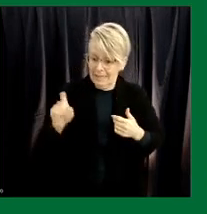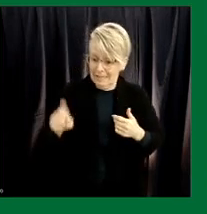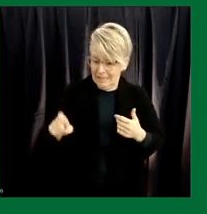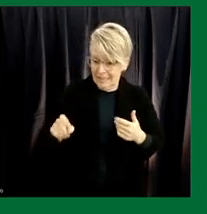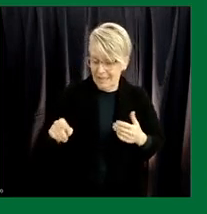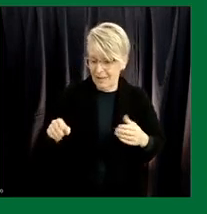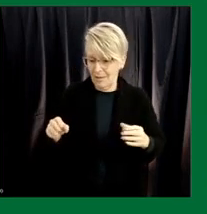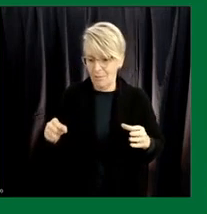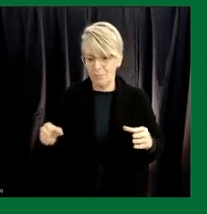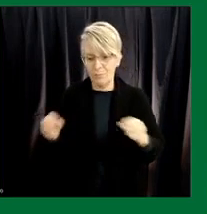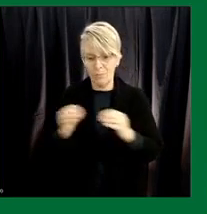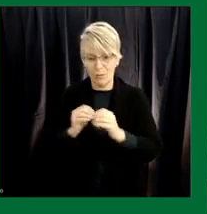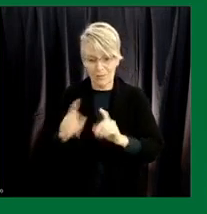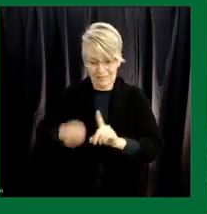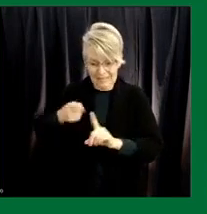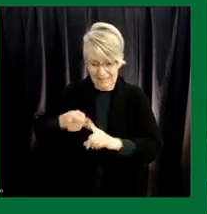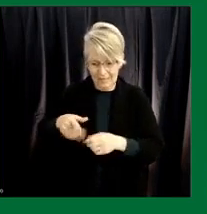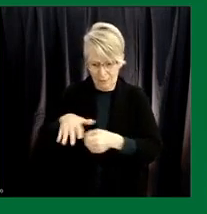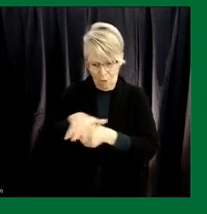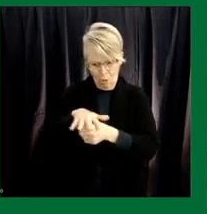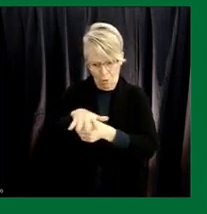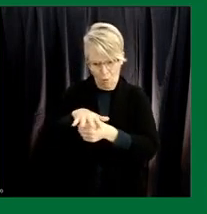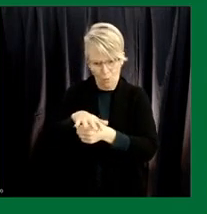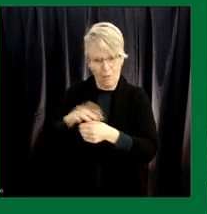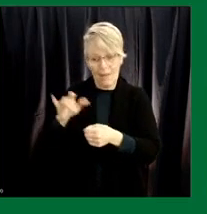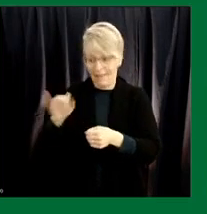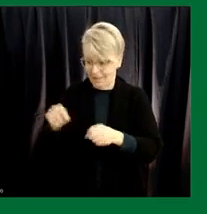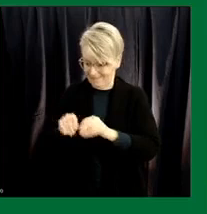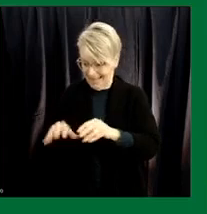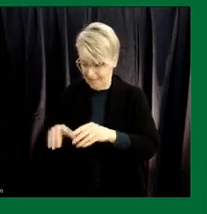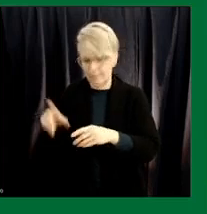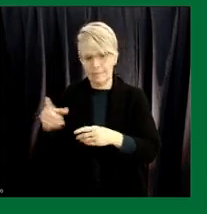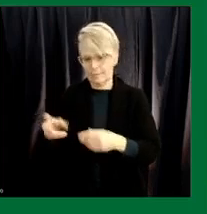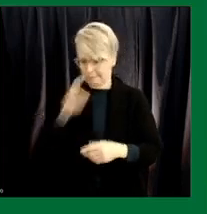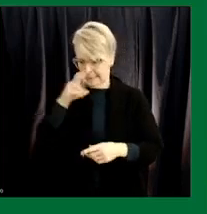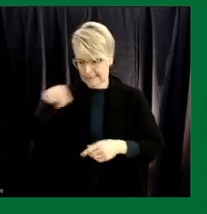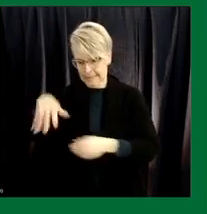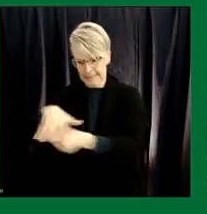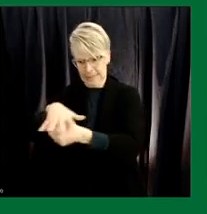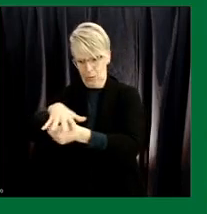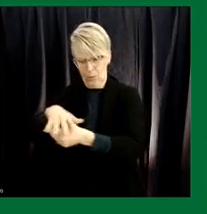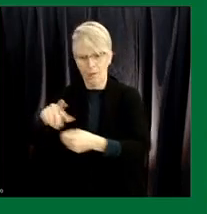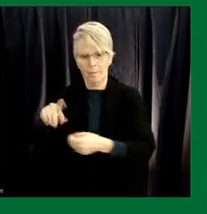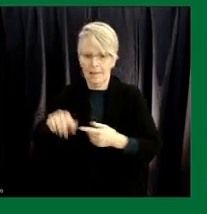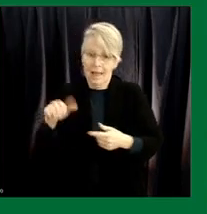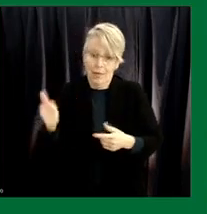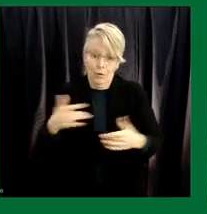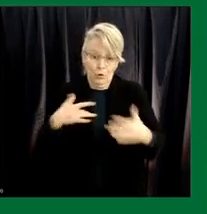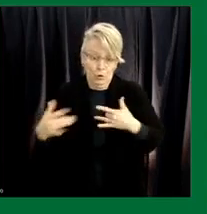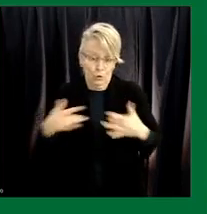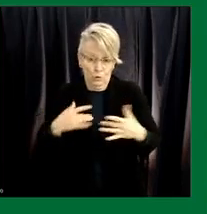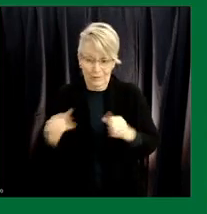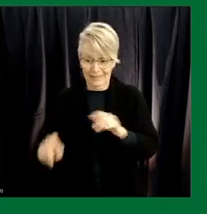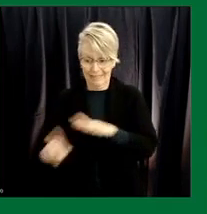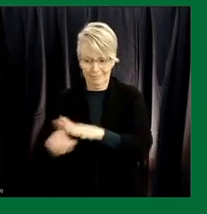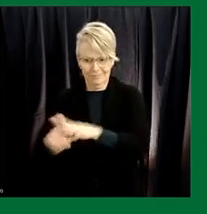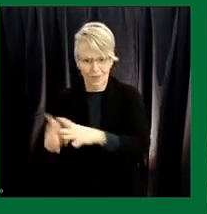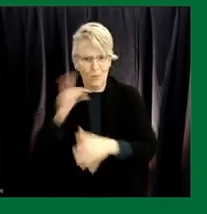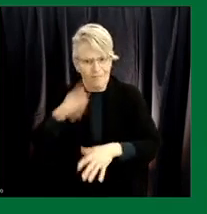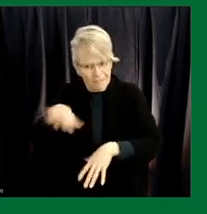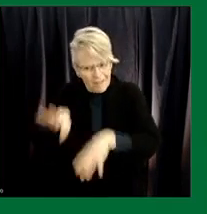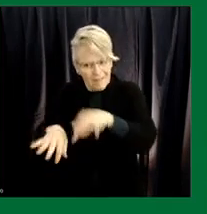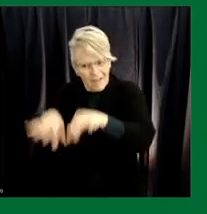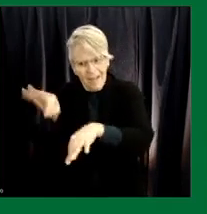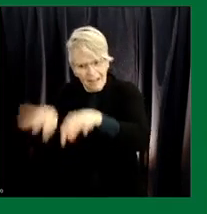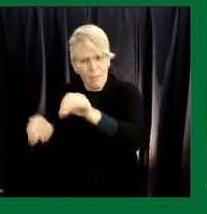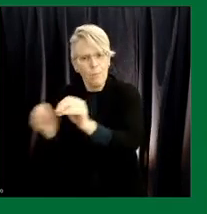and more stringent local public health measures and and similarly for other variants of concern as they emerge you know we'll continue to monitor